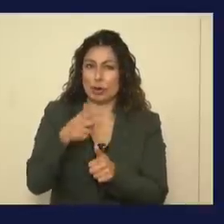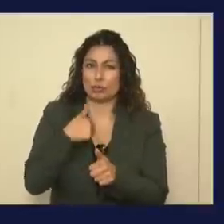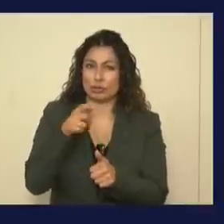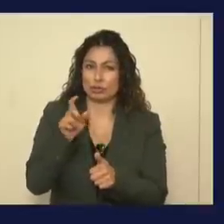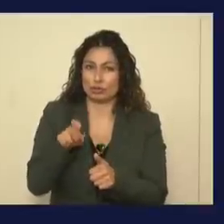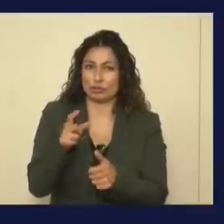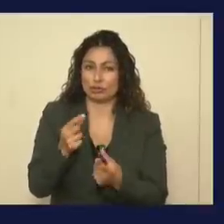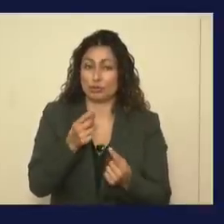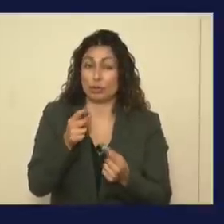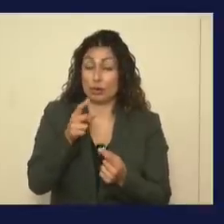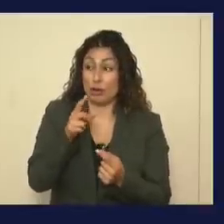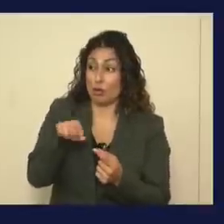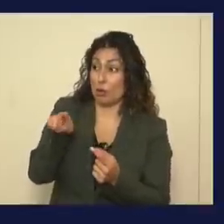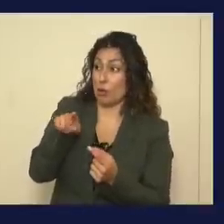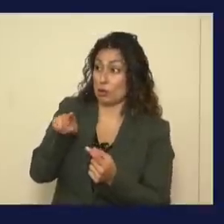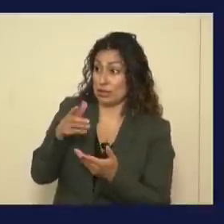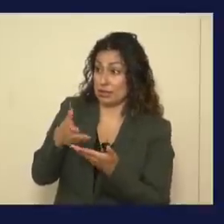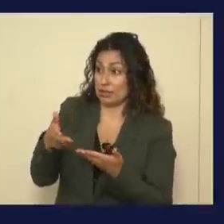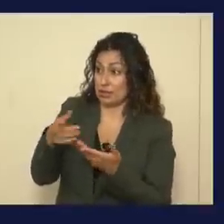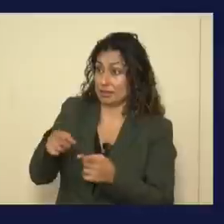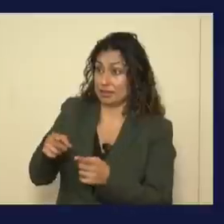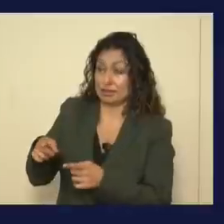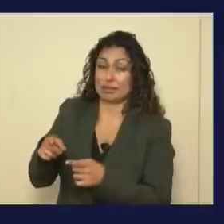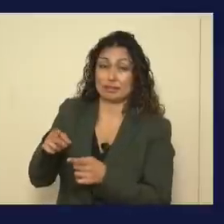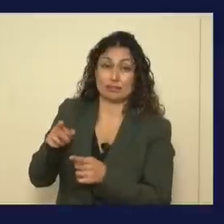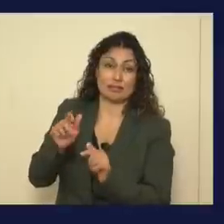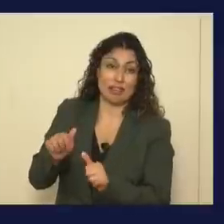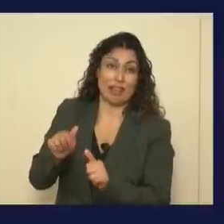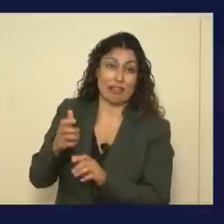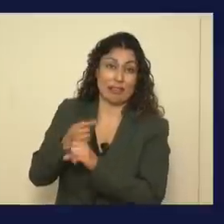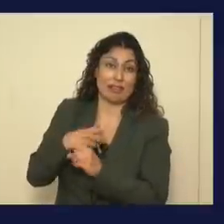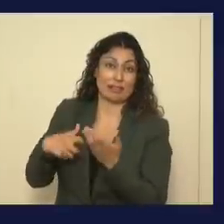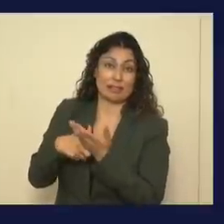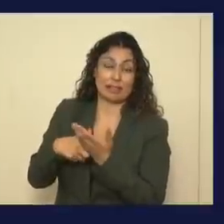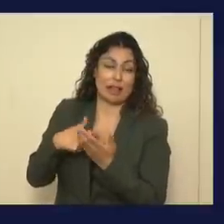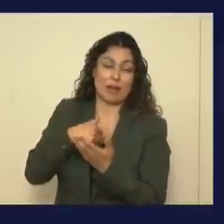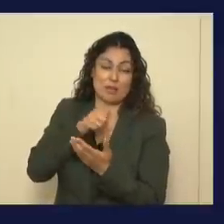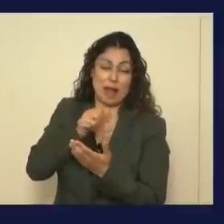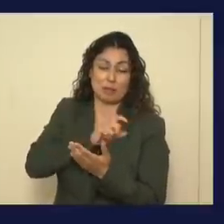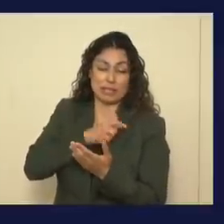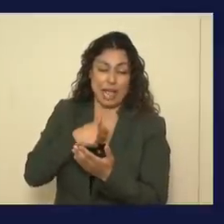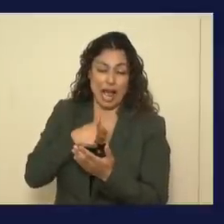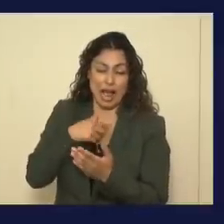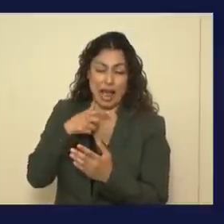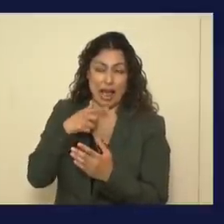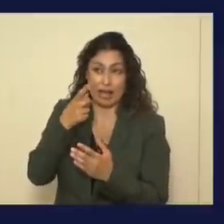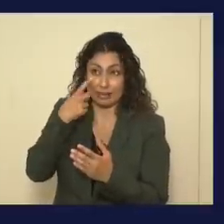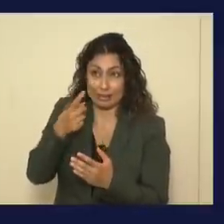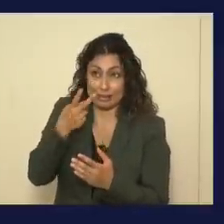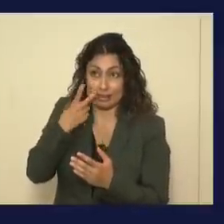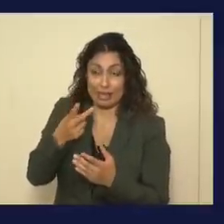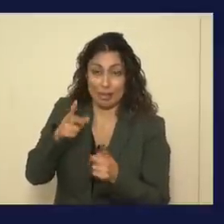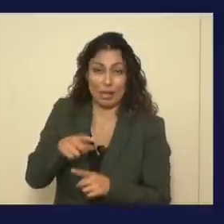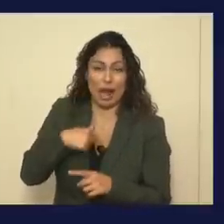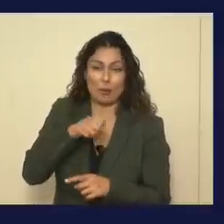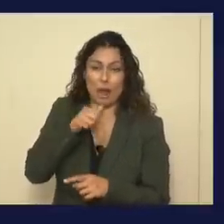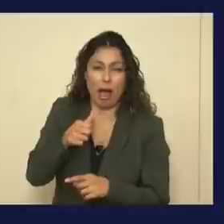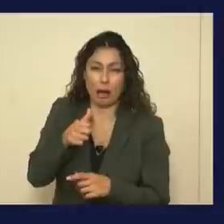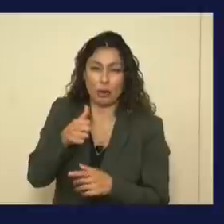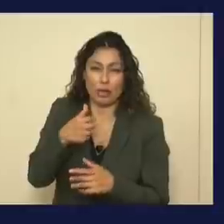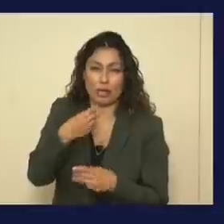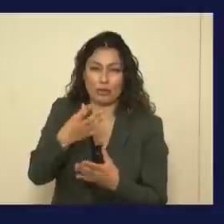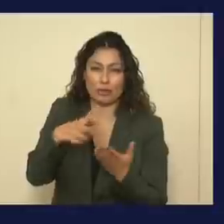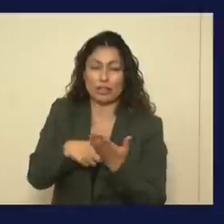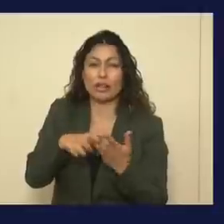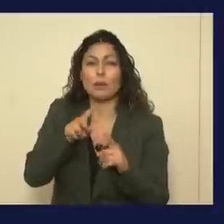citable offenses. I'm not a law enforcement officer. I can't and won't cite you. But it is a real indication for me that